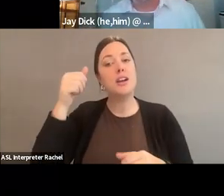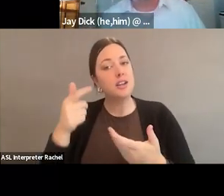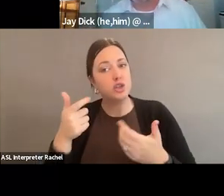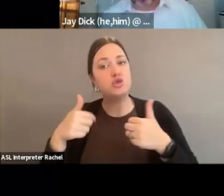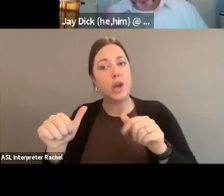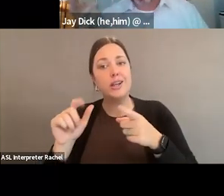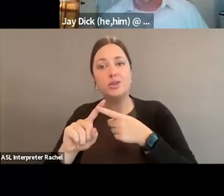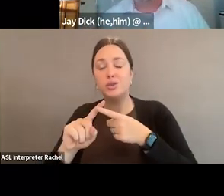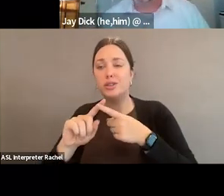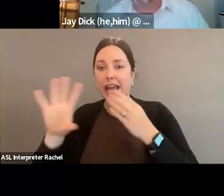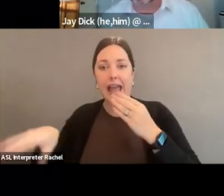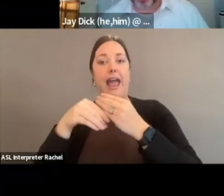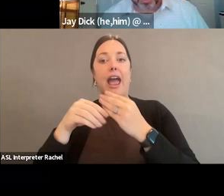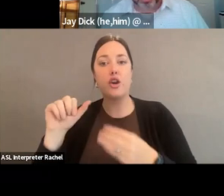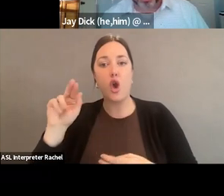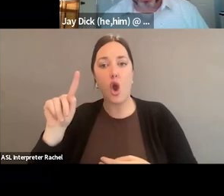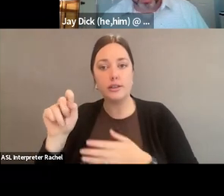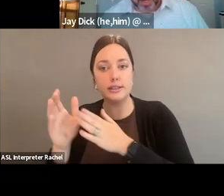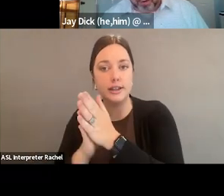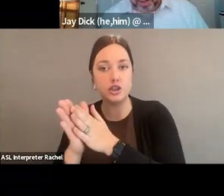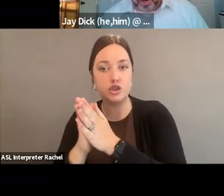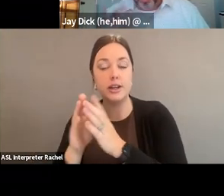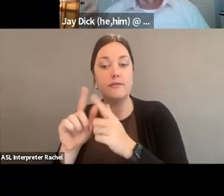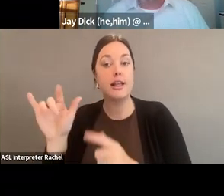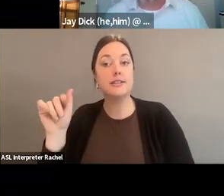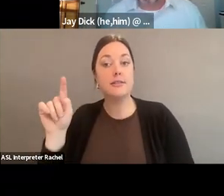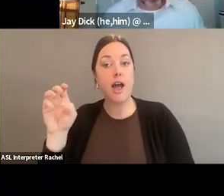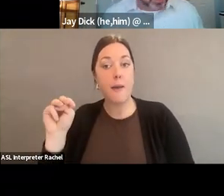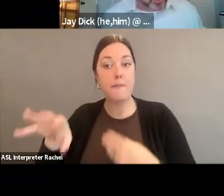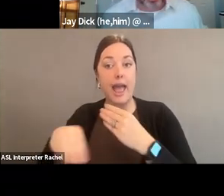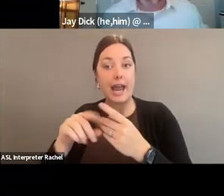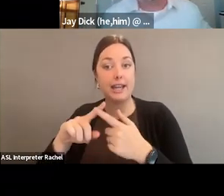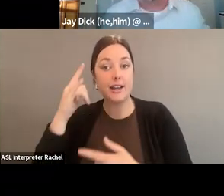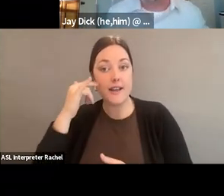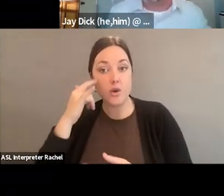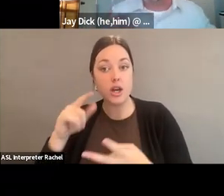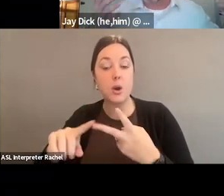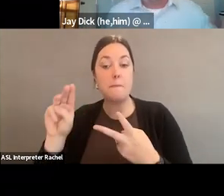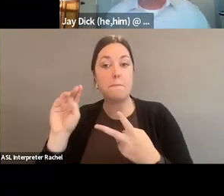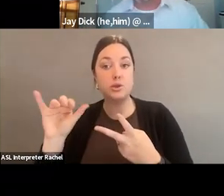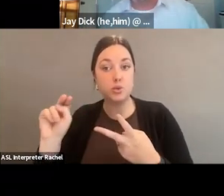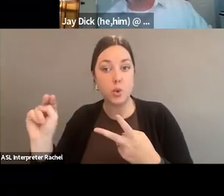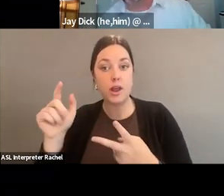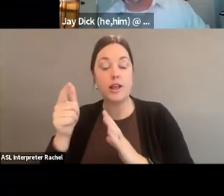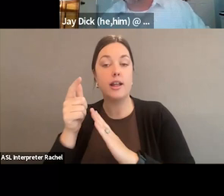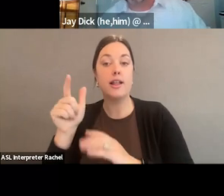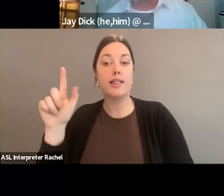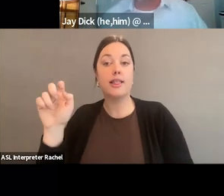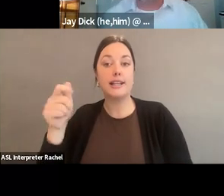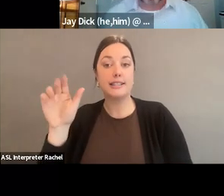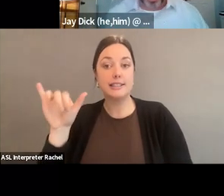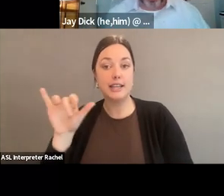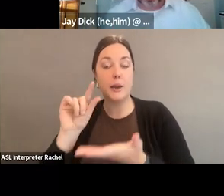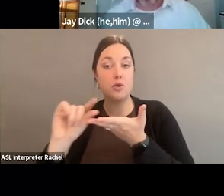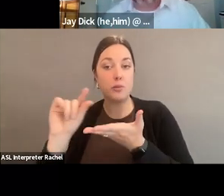an arts ballot initiative, like Tom did in California there, or like Minnesota's legacy amendment that appropriates